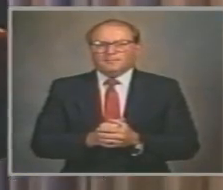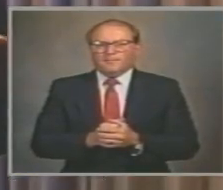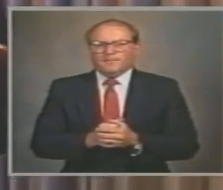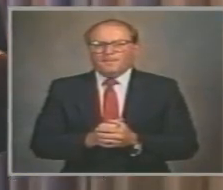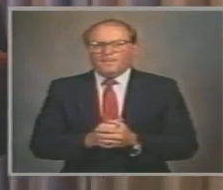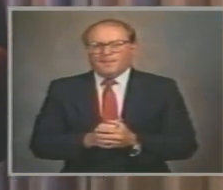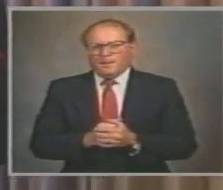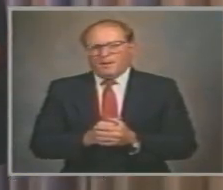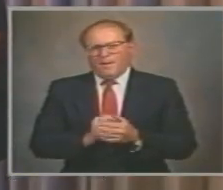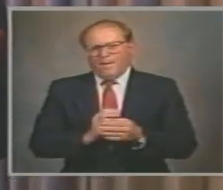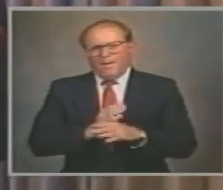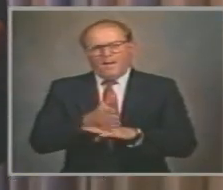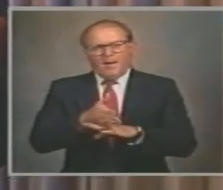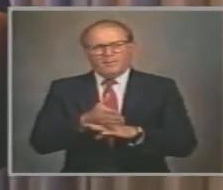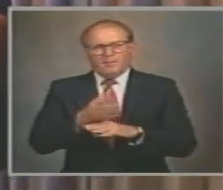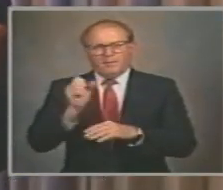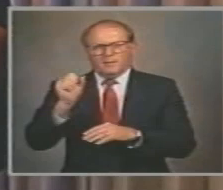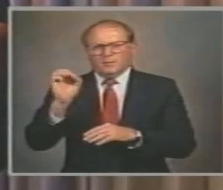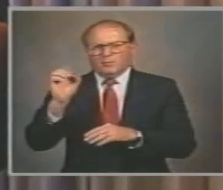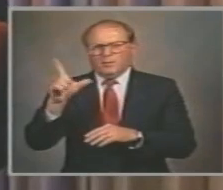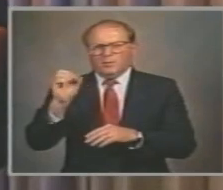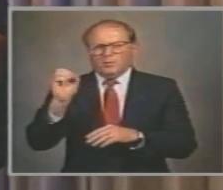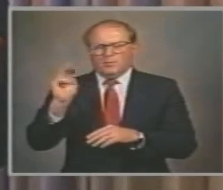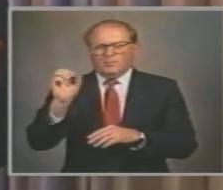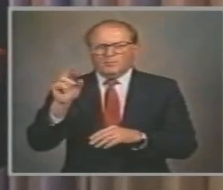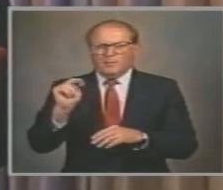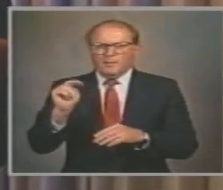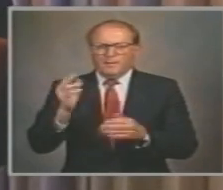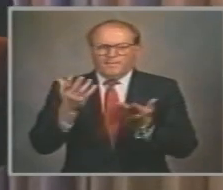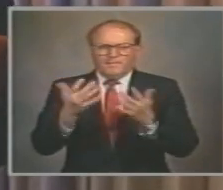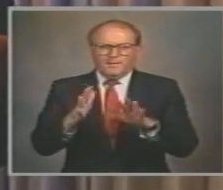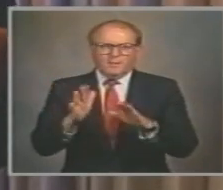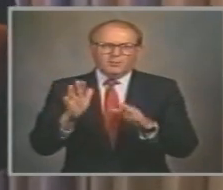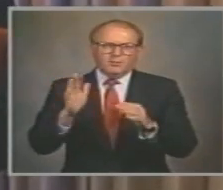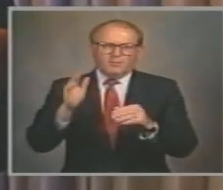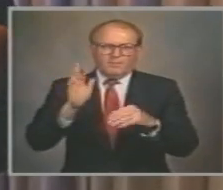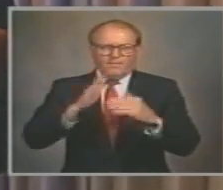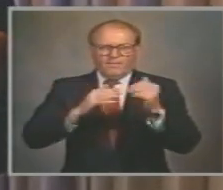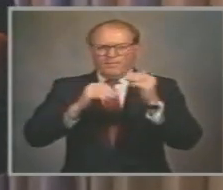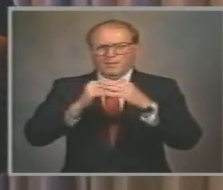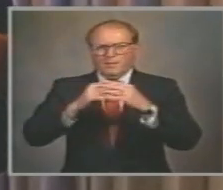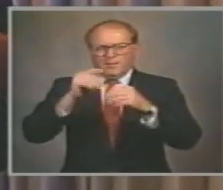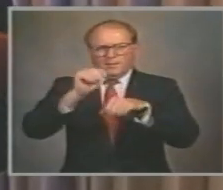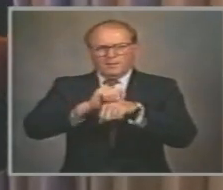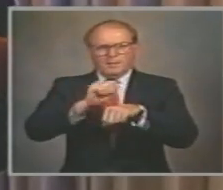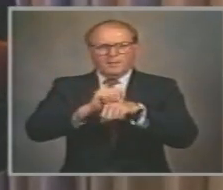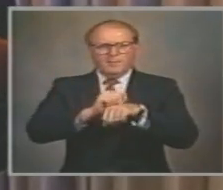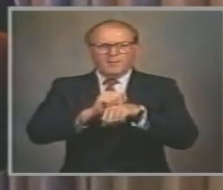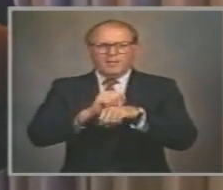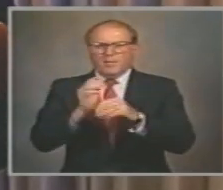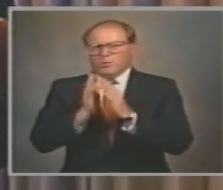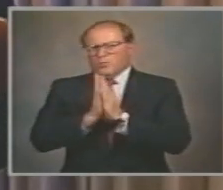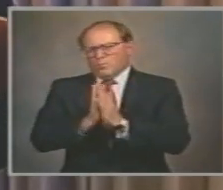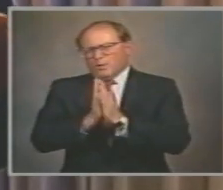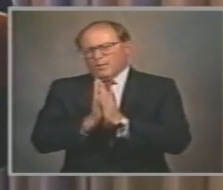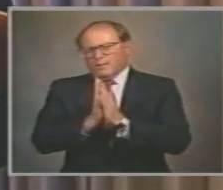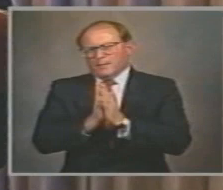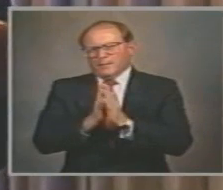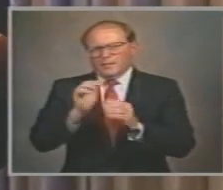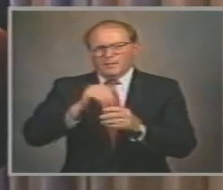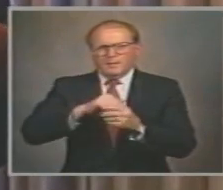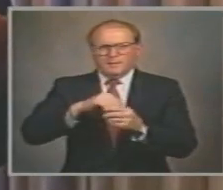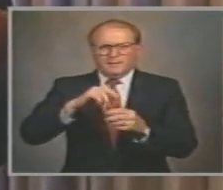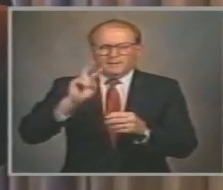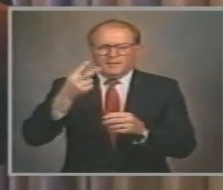After Solomon had completed the construction of the temple, Then He prayed that memorable prayer And at the conclusion of it then In 2